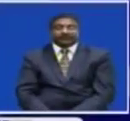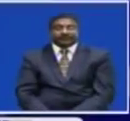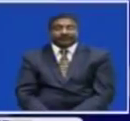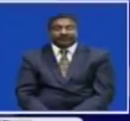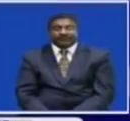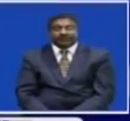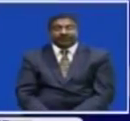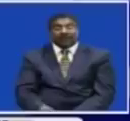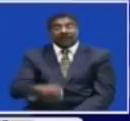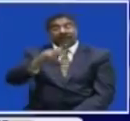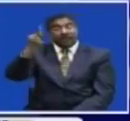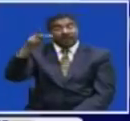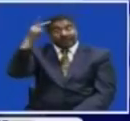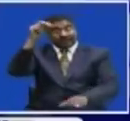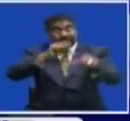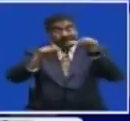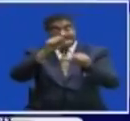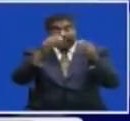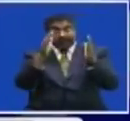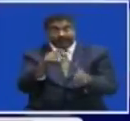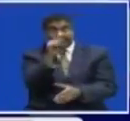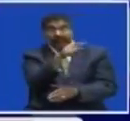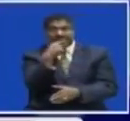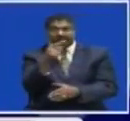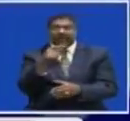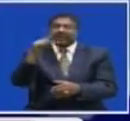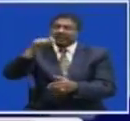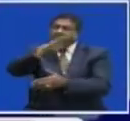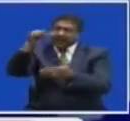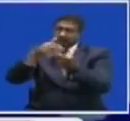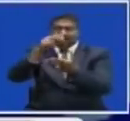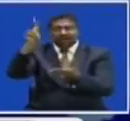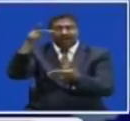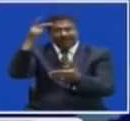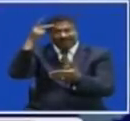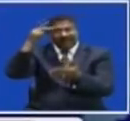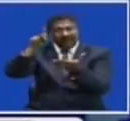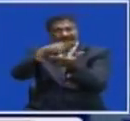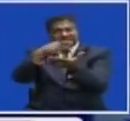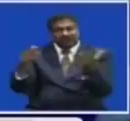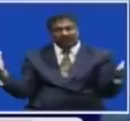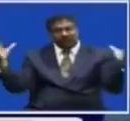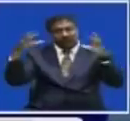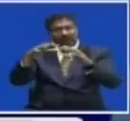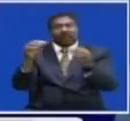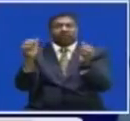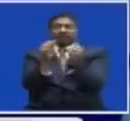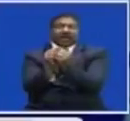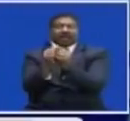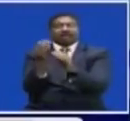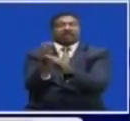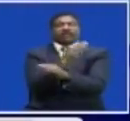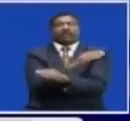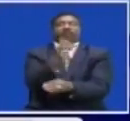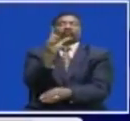Now, a political scientist Has reaffirmed calls For all political parties in the country To hold conventions Before the 2021 general